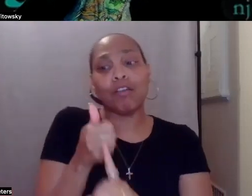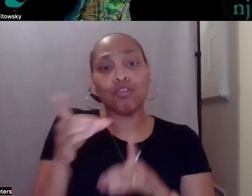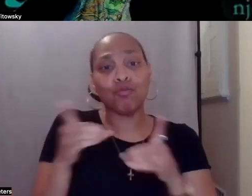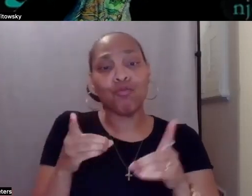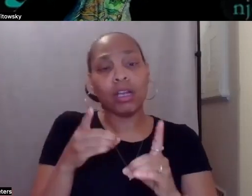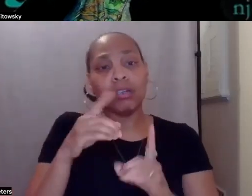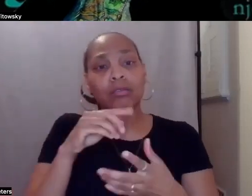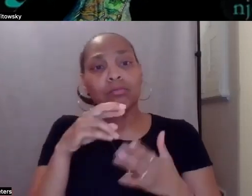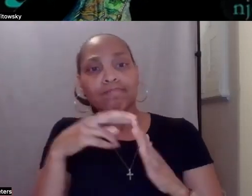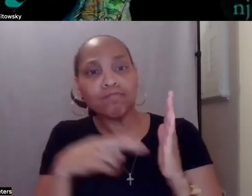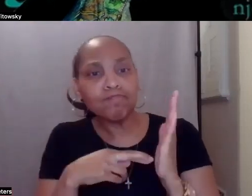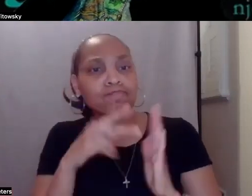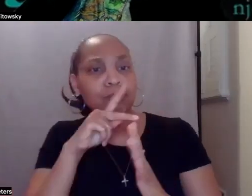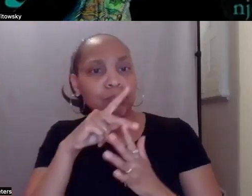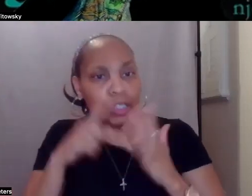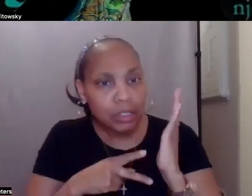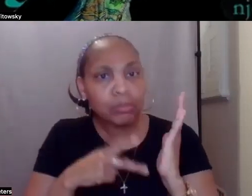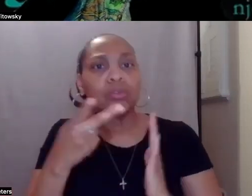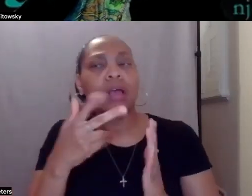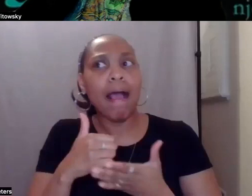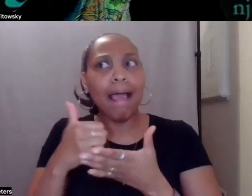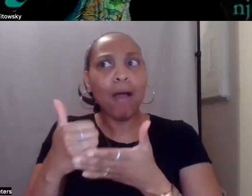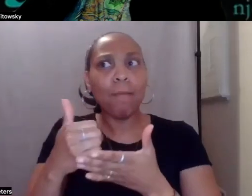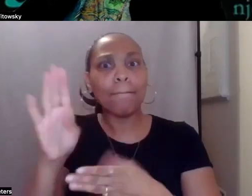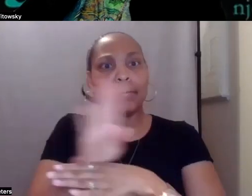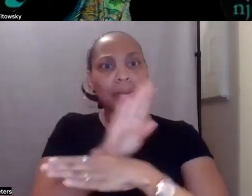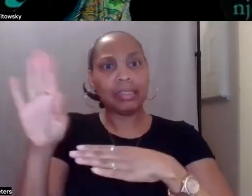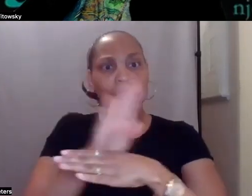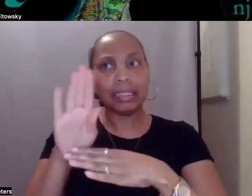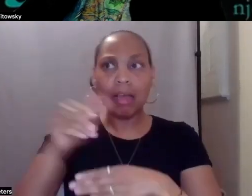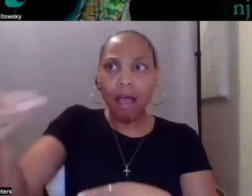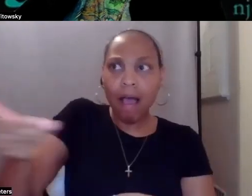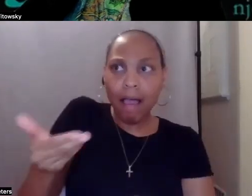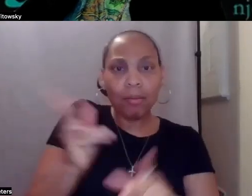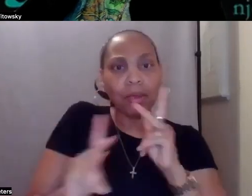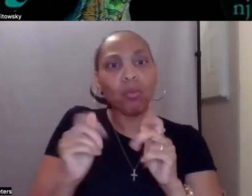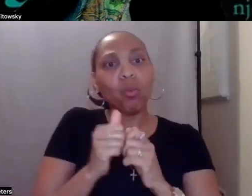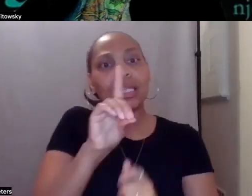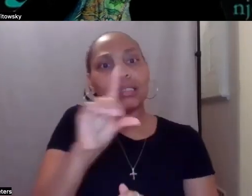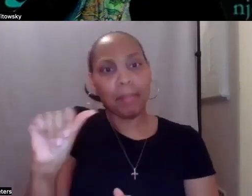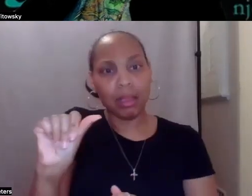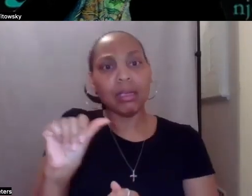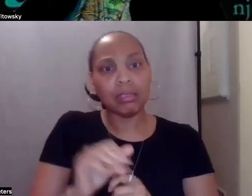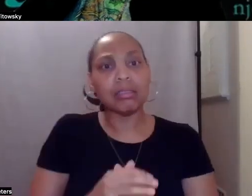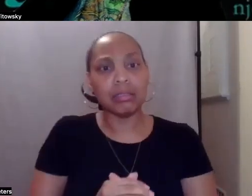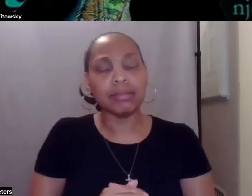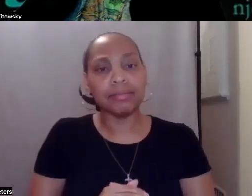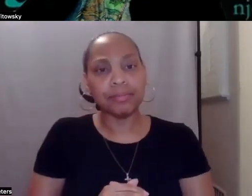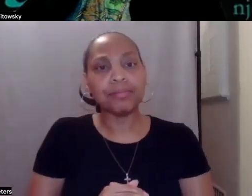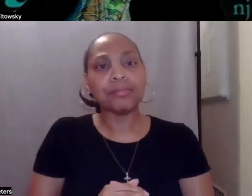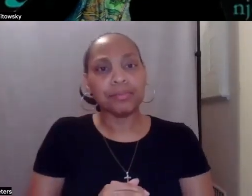help corporate businesses hire individuals with disabilities. If we would like to talk about